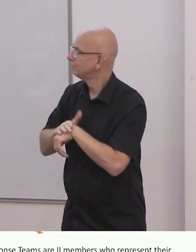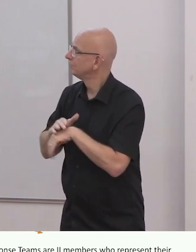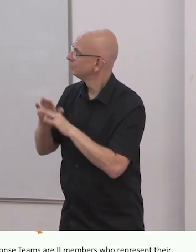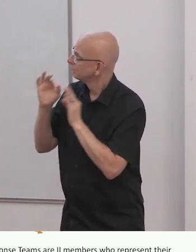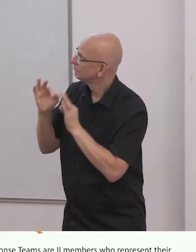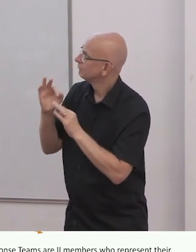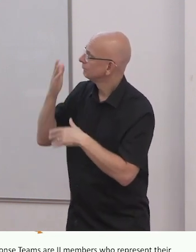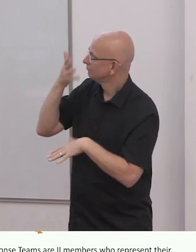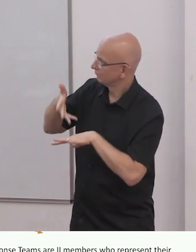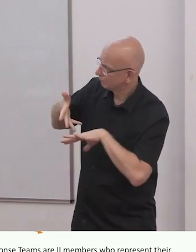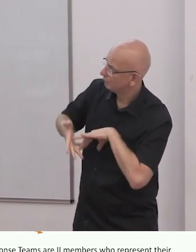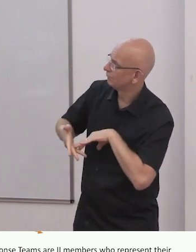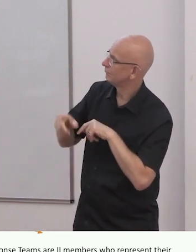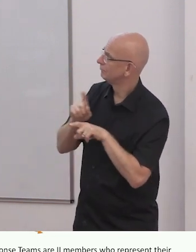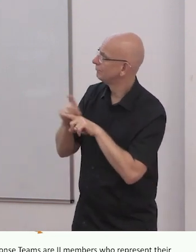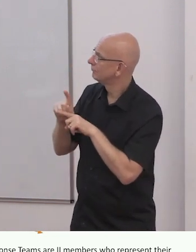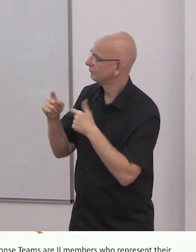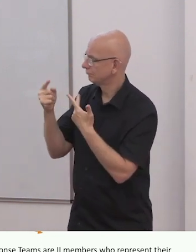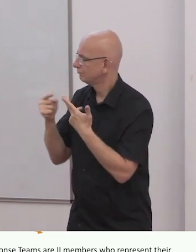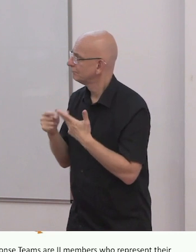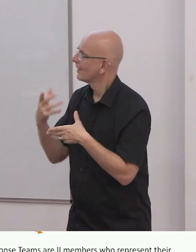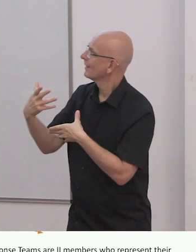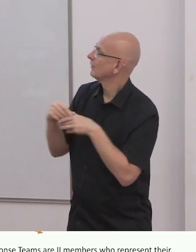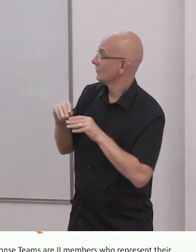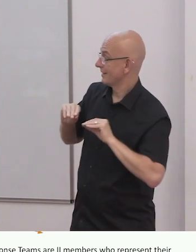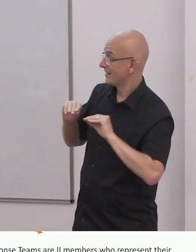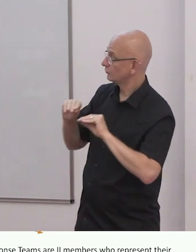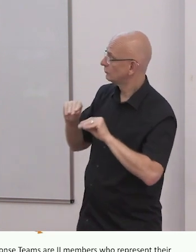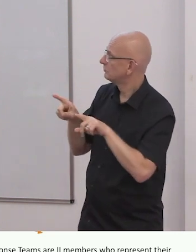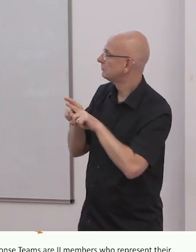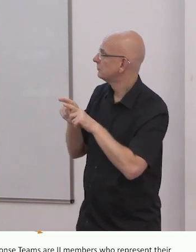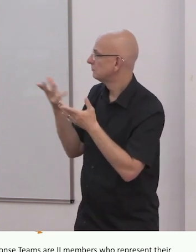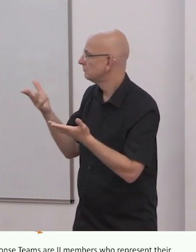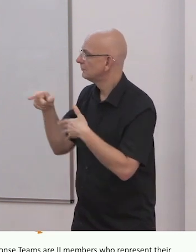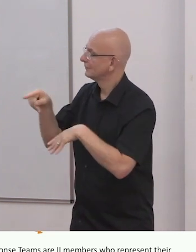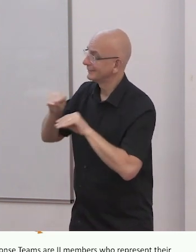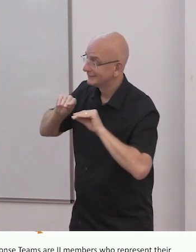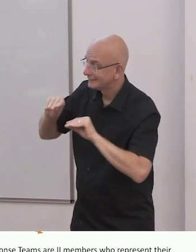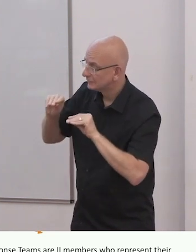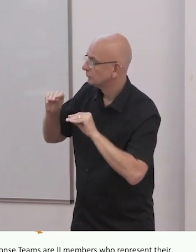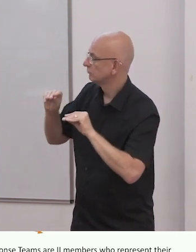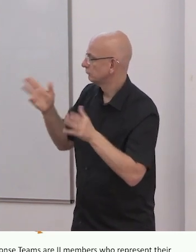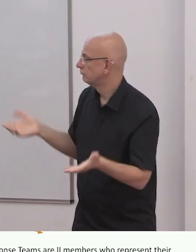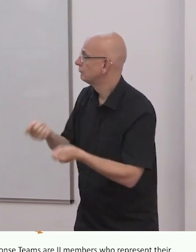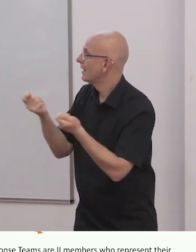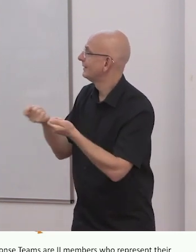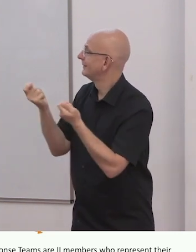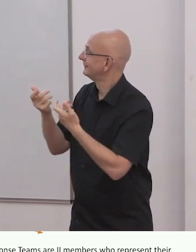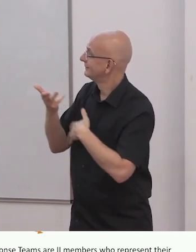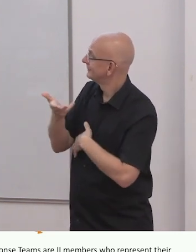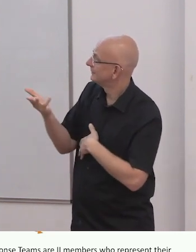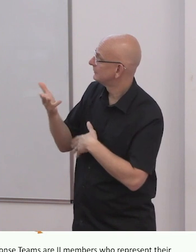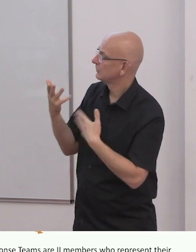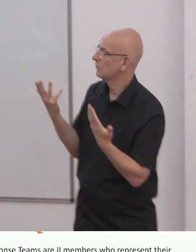teacher training or litigation for inclusive education, etc. They give their ability to